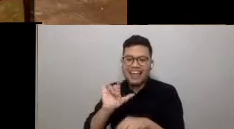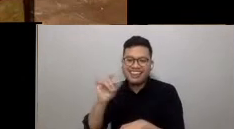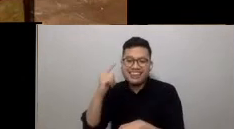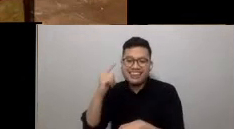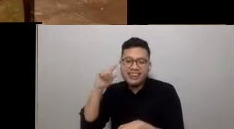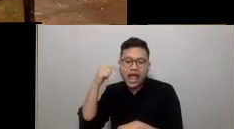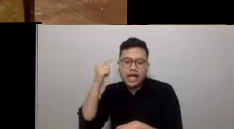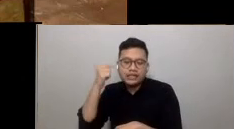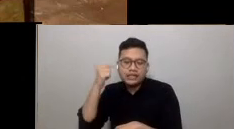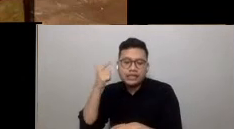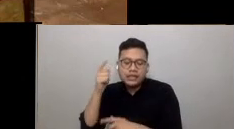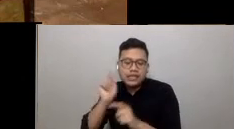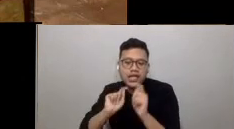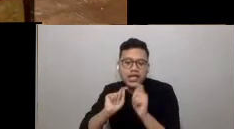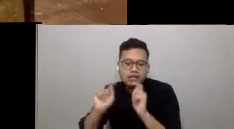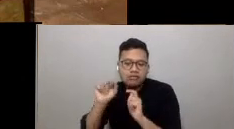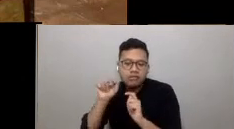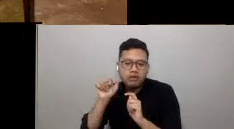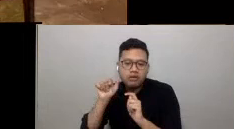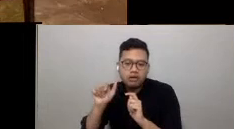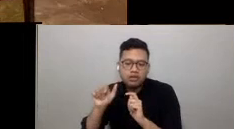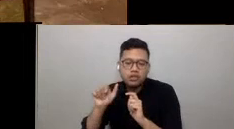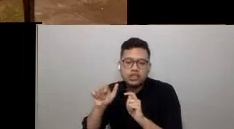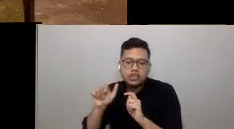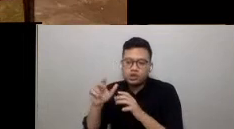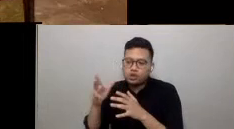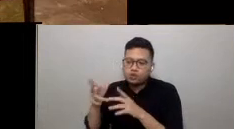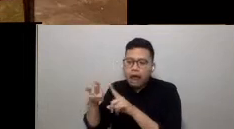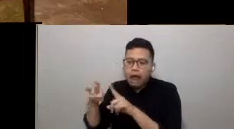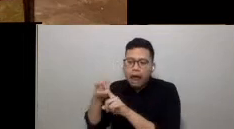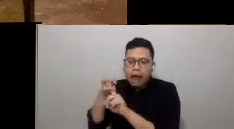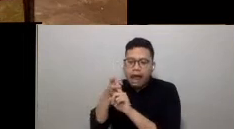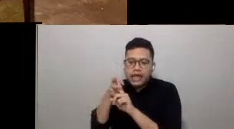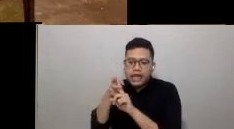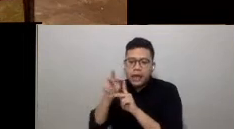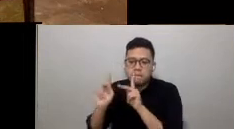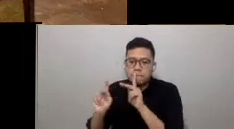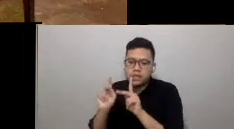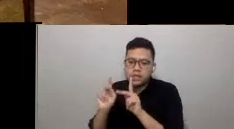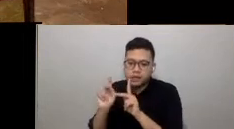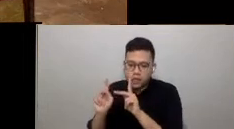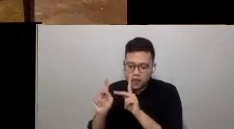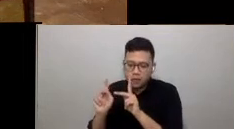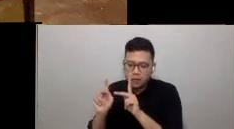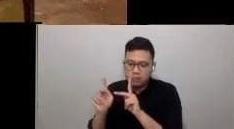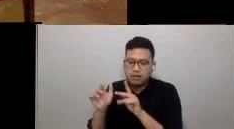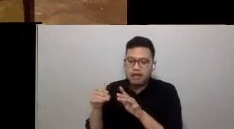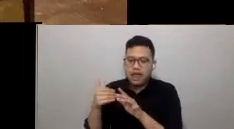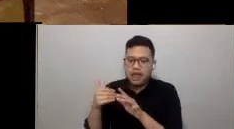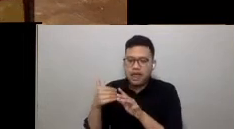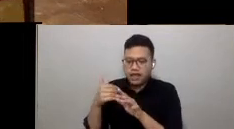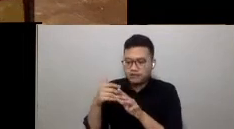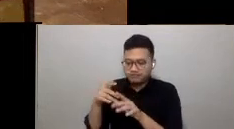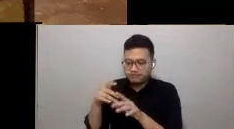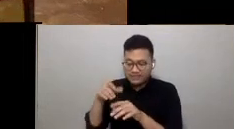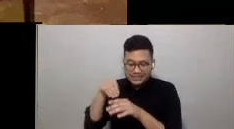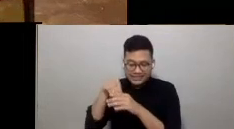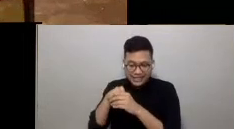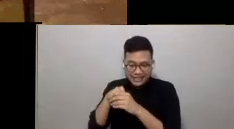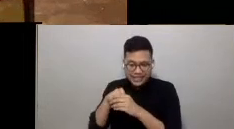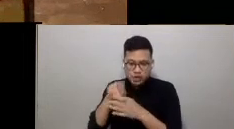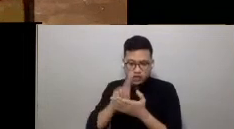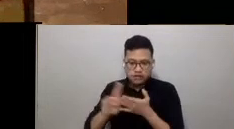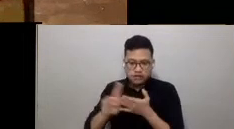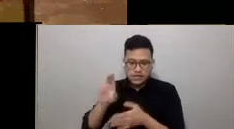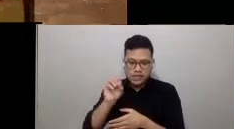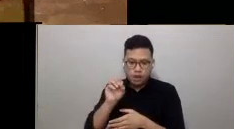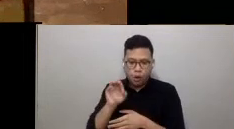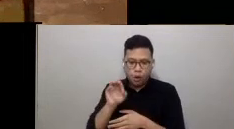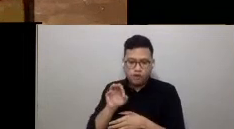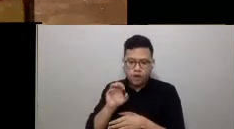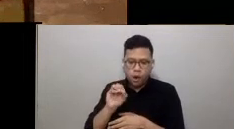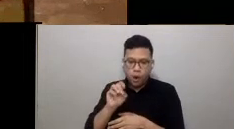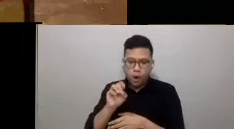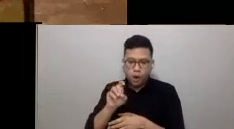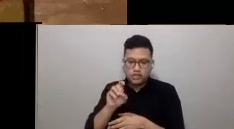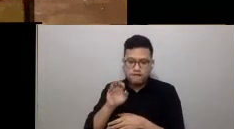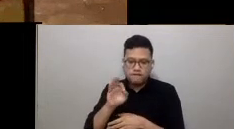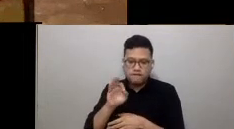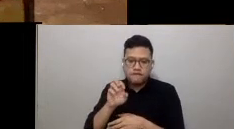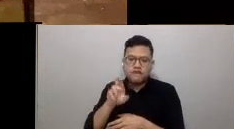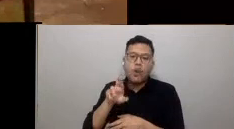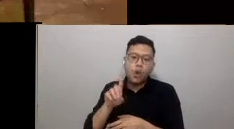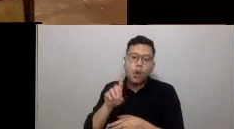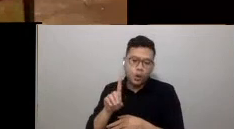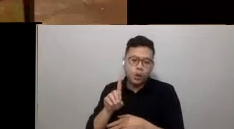to commission scientists at the University of Oxford to develop alternative protocols, such as people sitting with